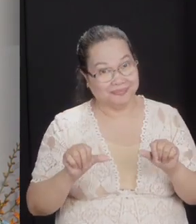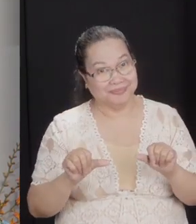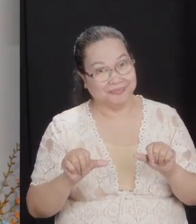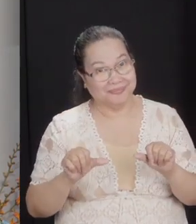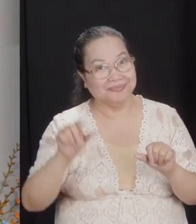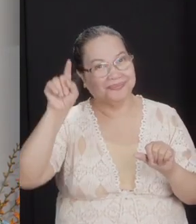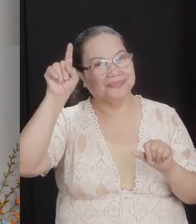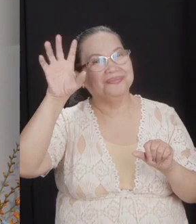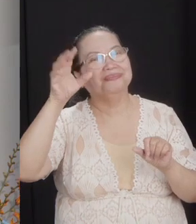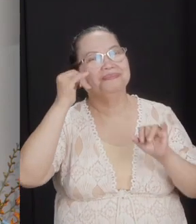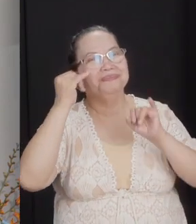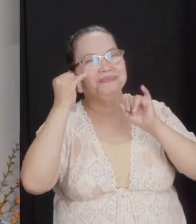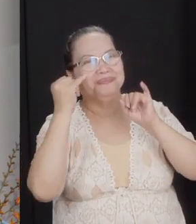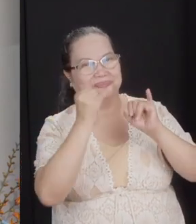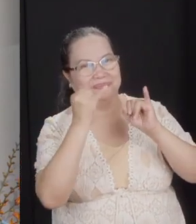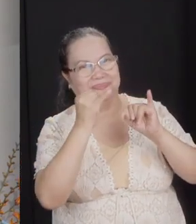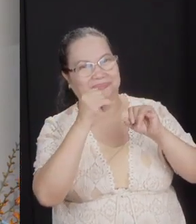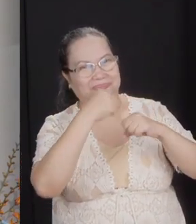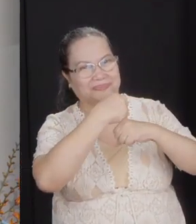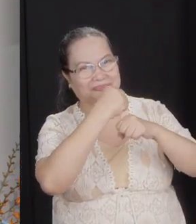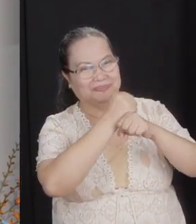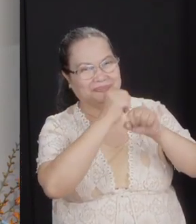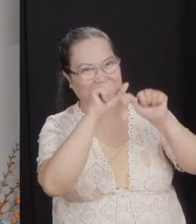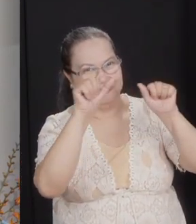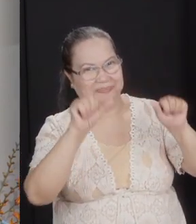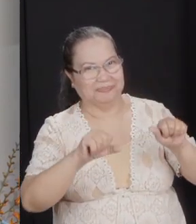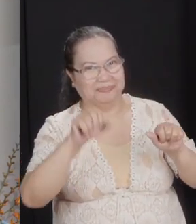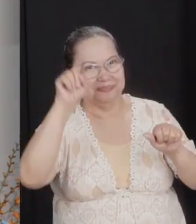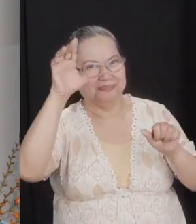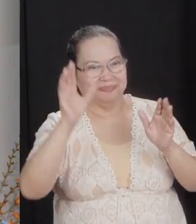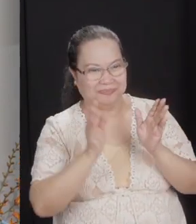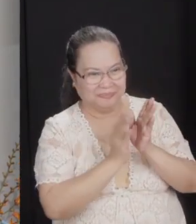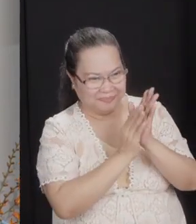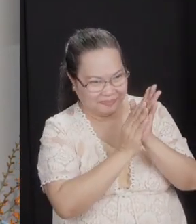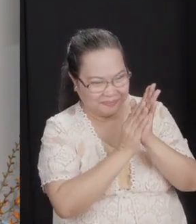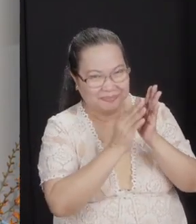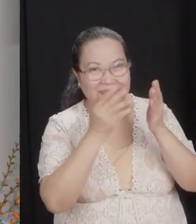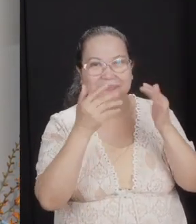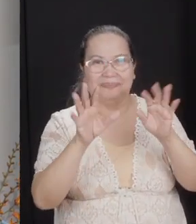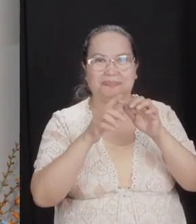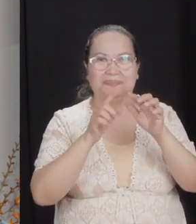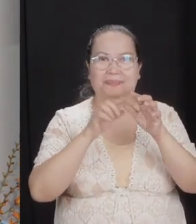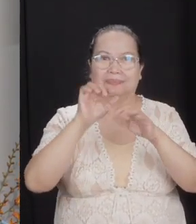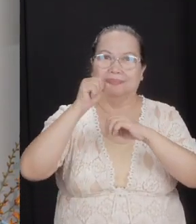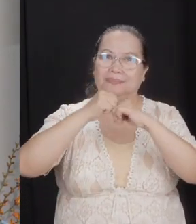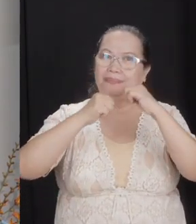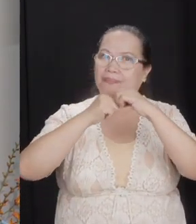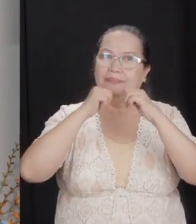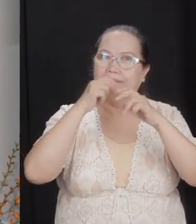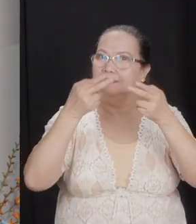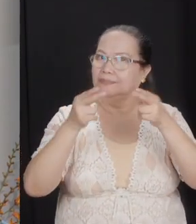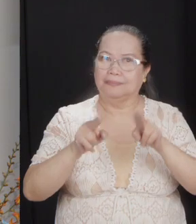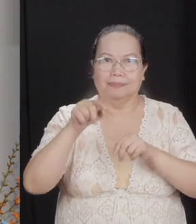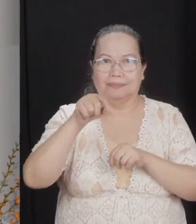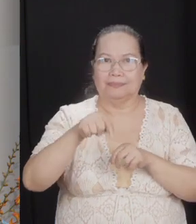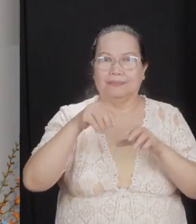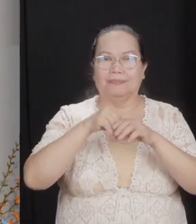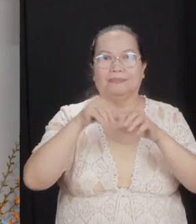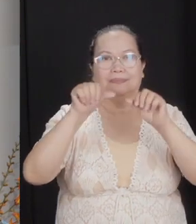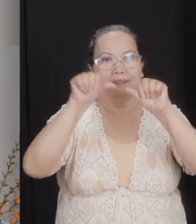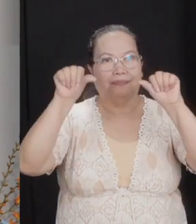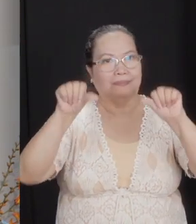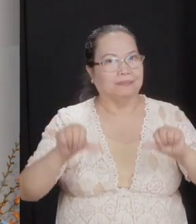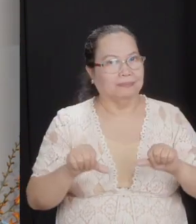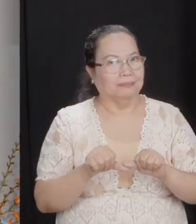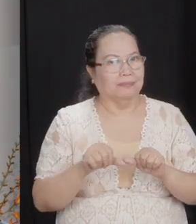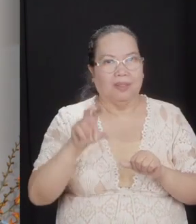to instructions by God or it was commended by God after it was built. This was never done here. Did you notice that? No